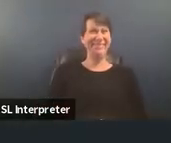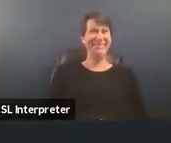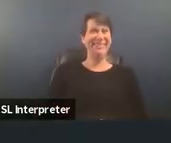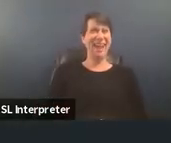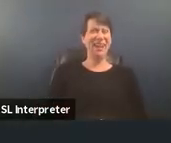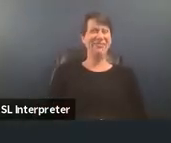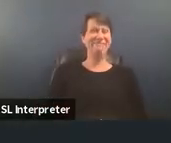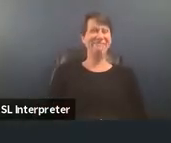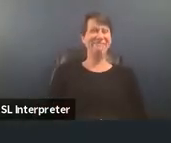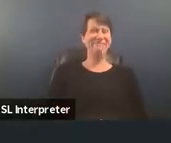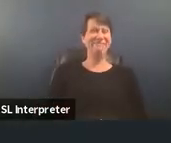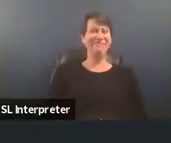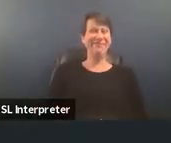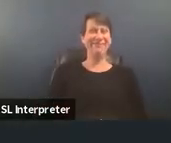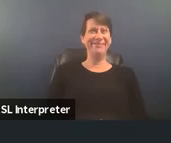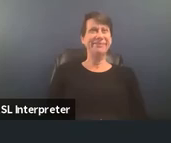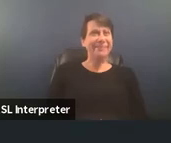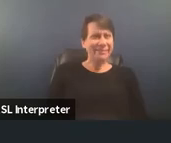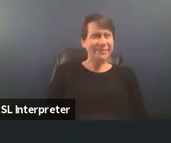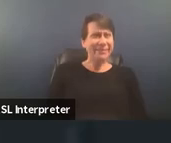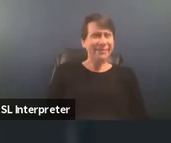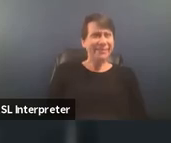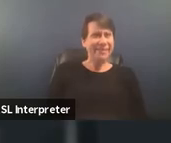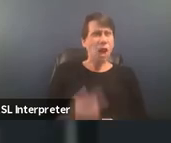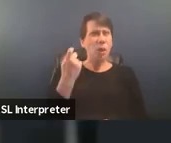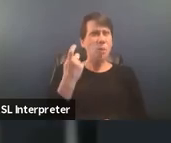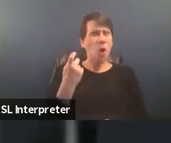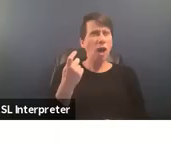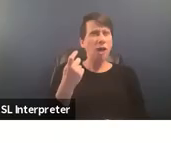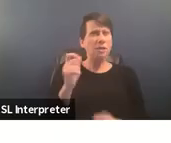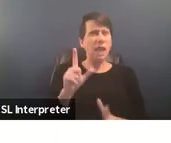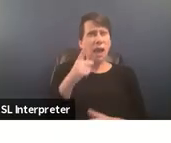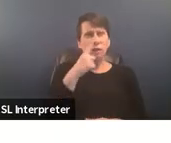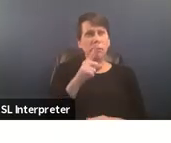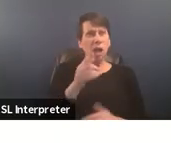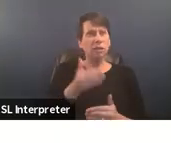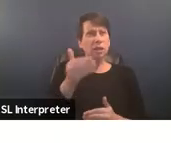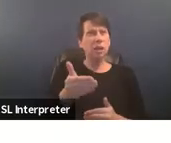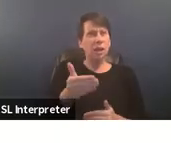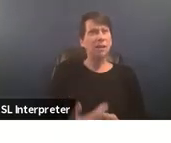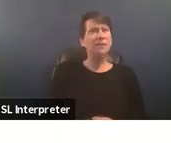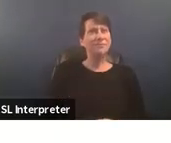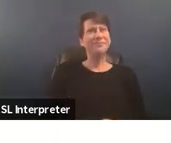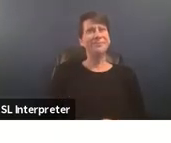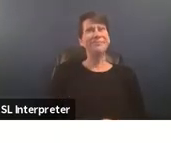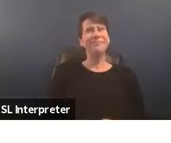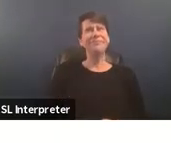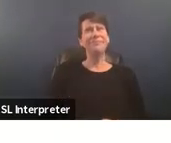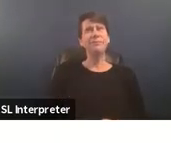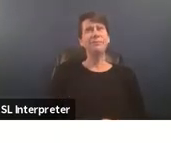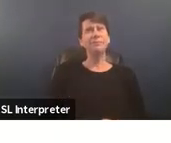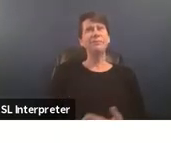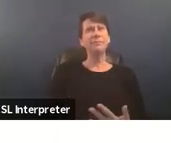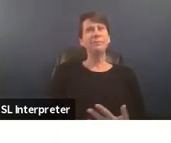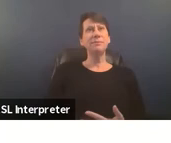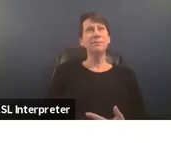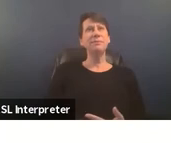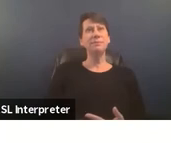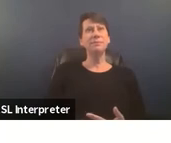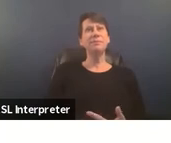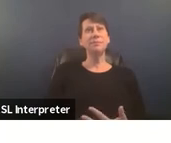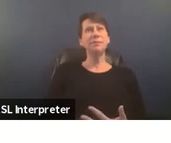um i think maybe one more slide away yeah that's the last one um